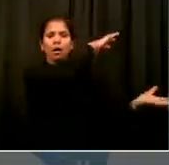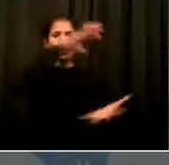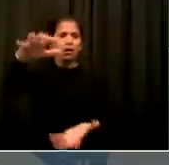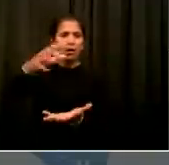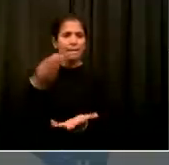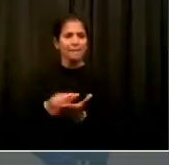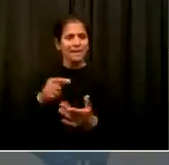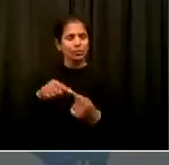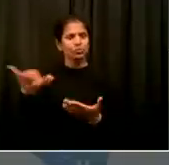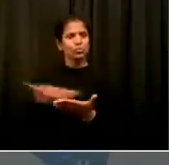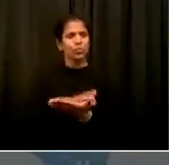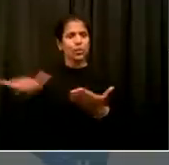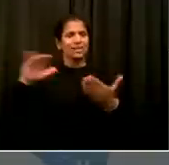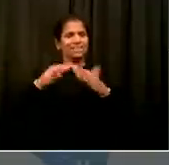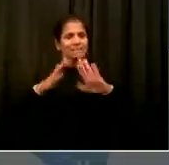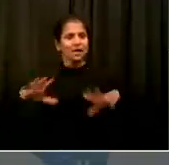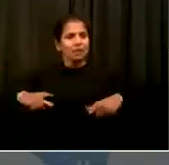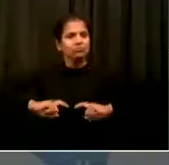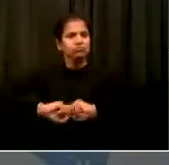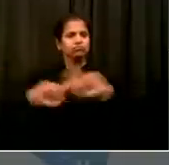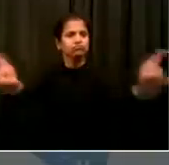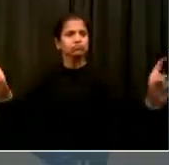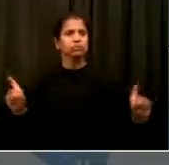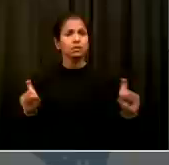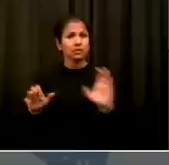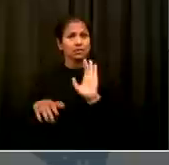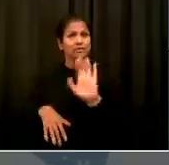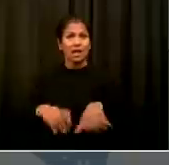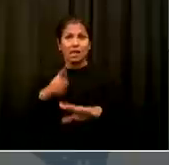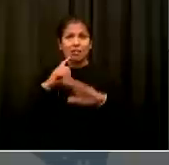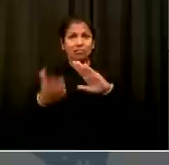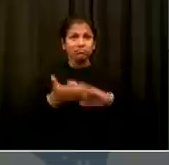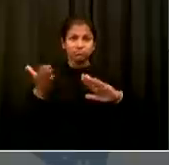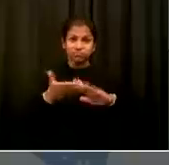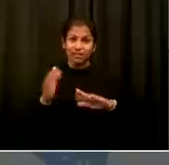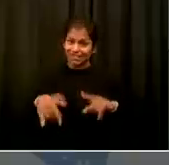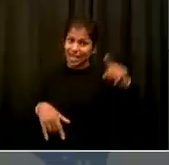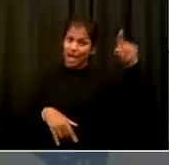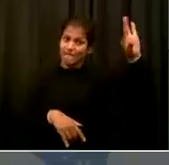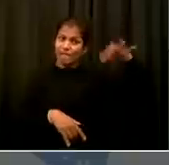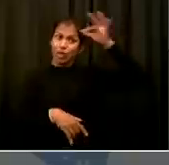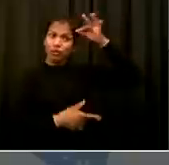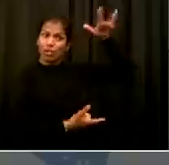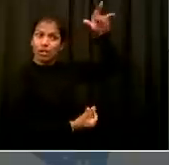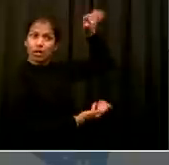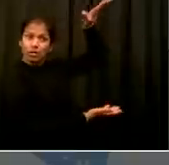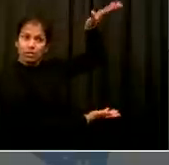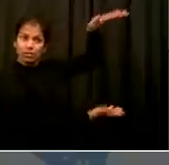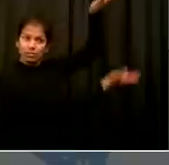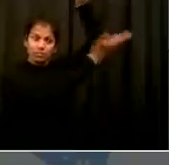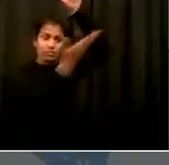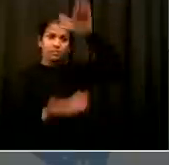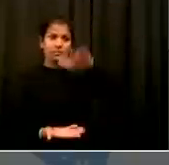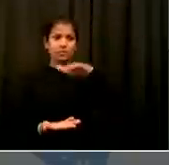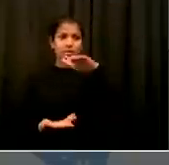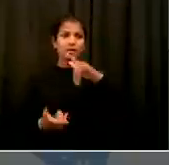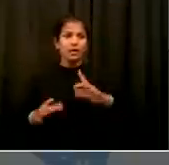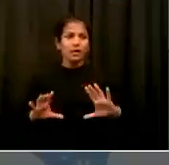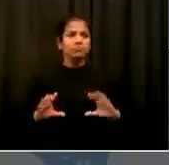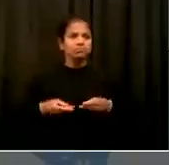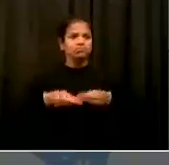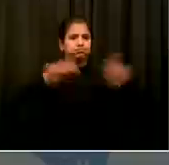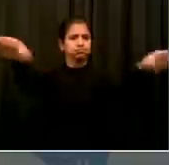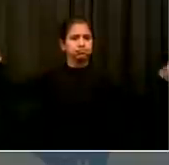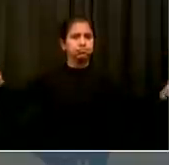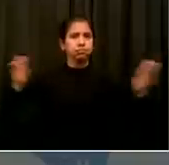years ago, but we still have to do more, we've got till midnight tonight. Everyone please get in there, fill out